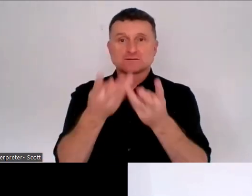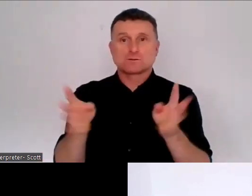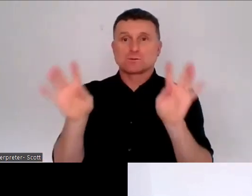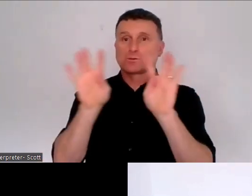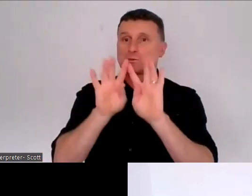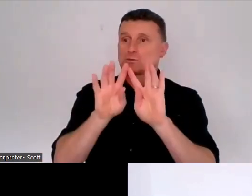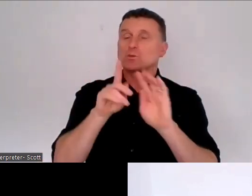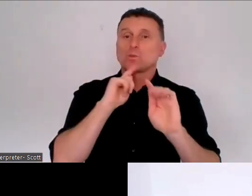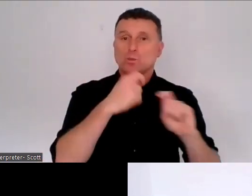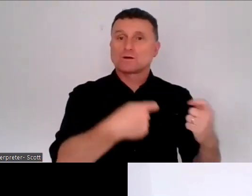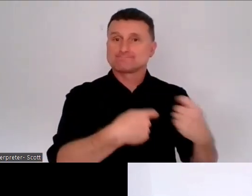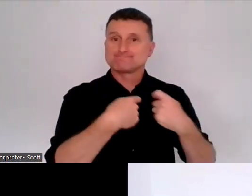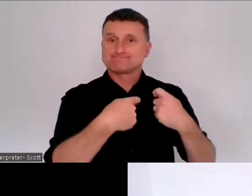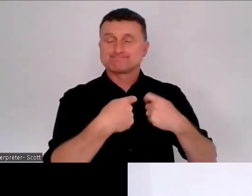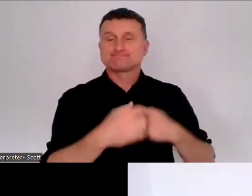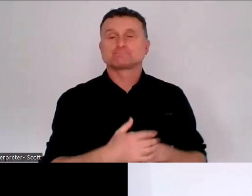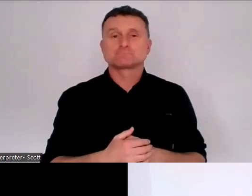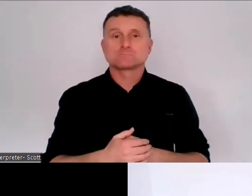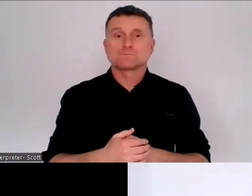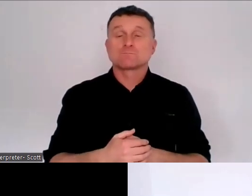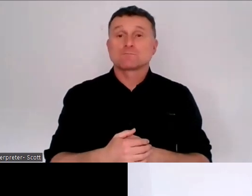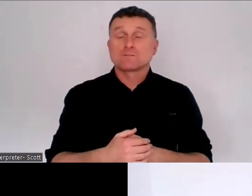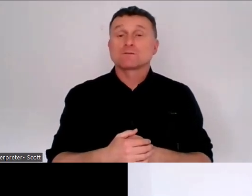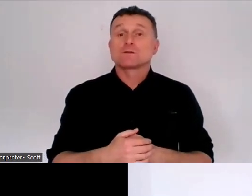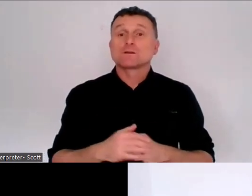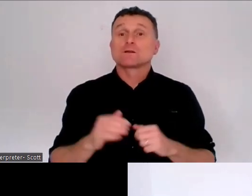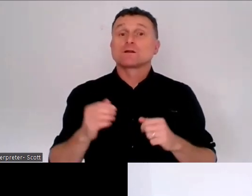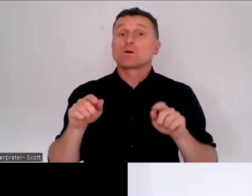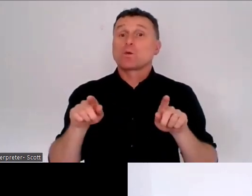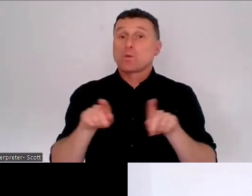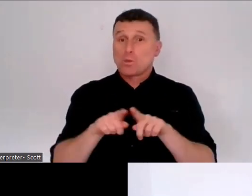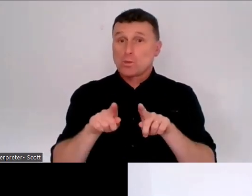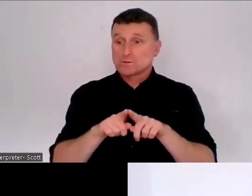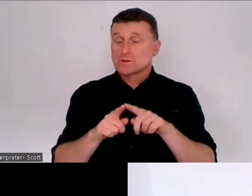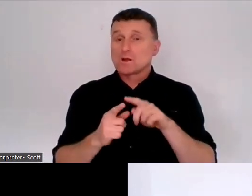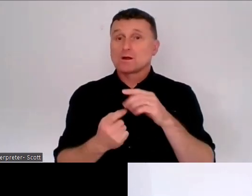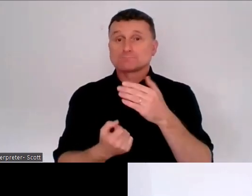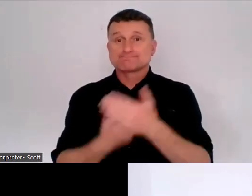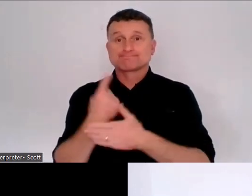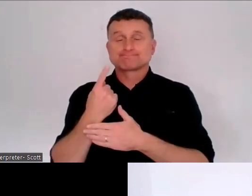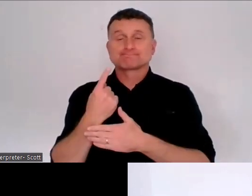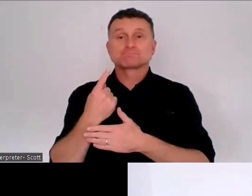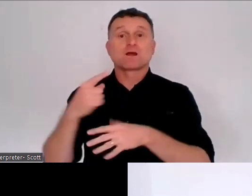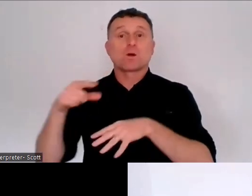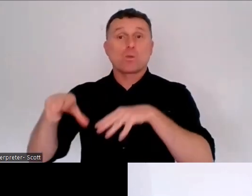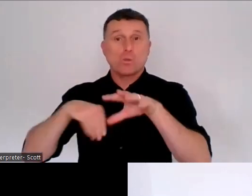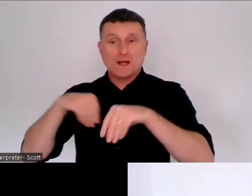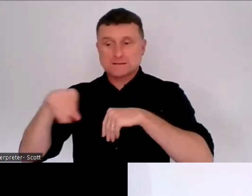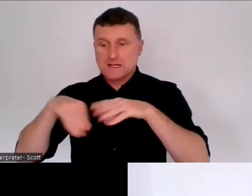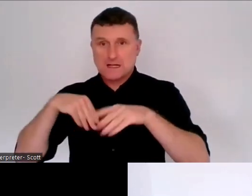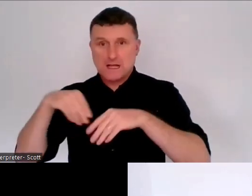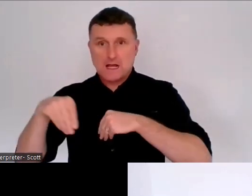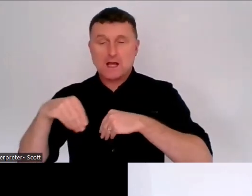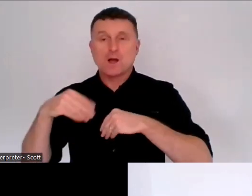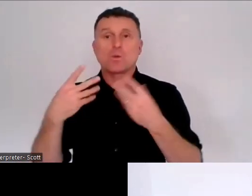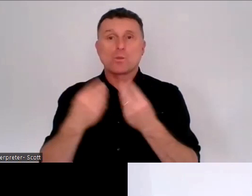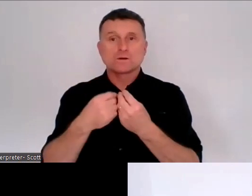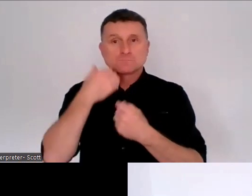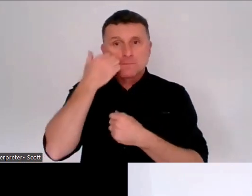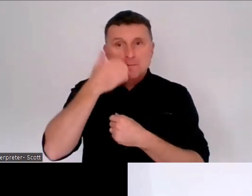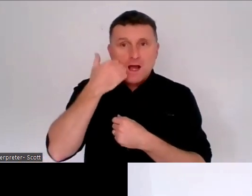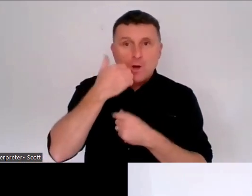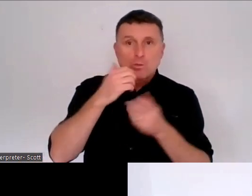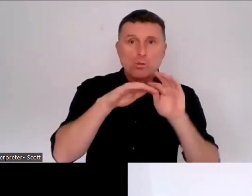we've also held a wānanga with experts in our Māori and Tikanga Māori. And all of that has led up to